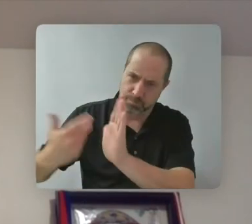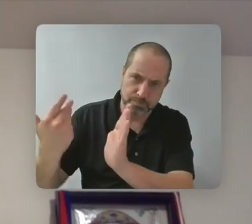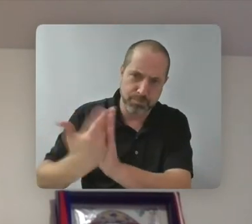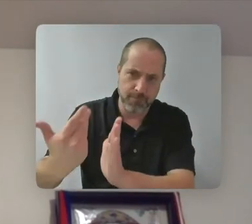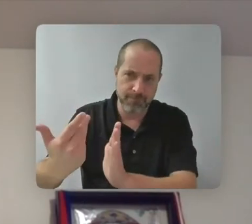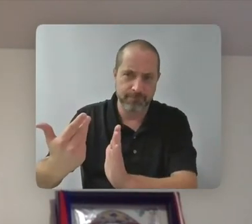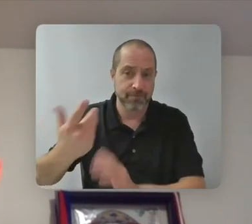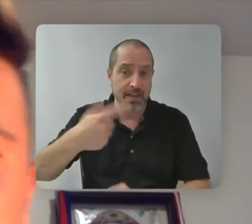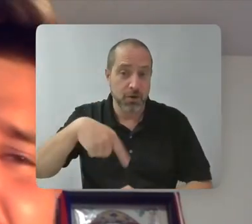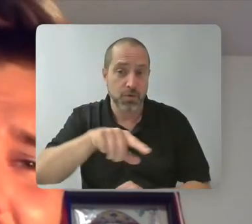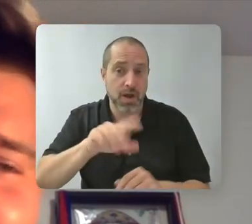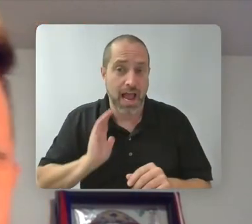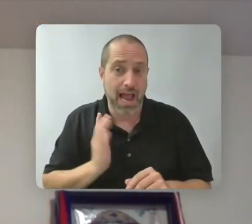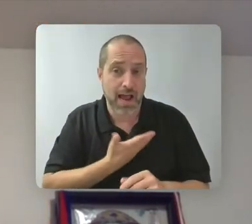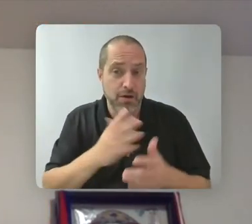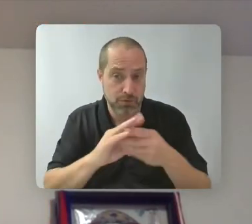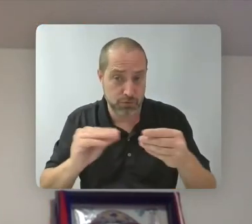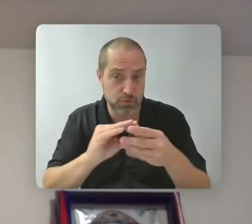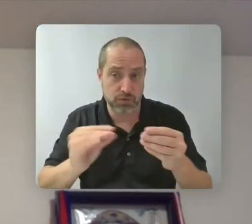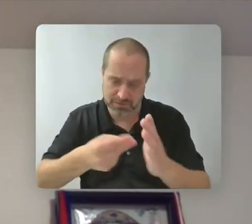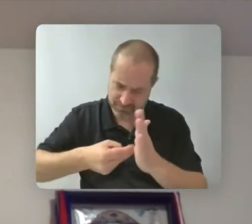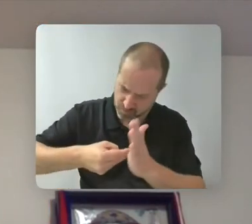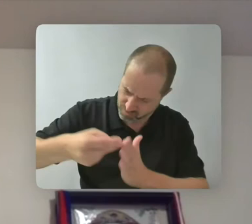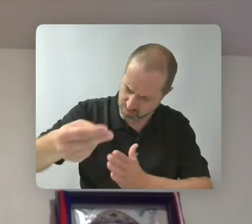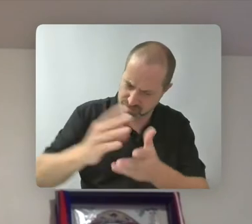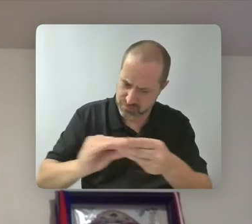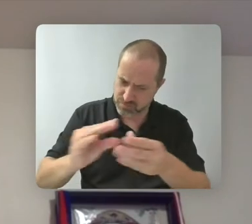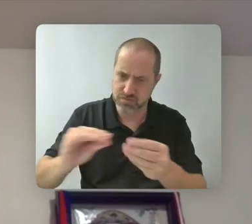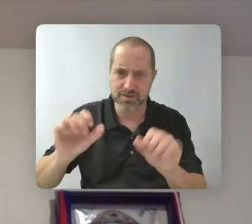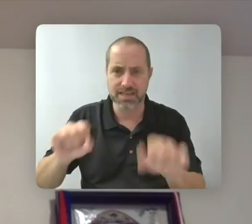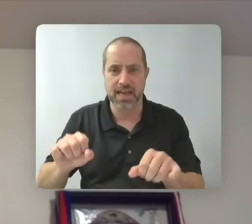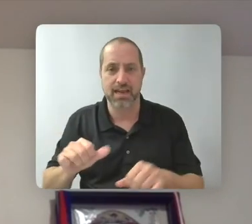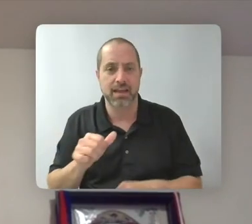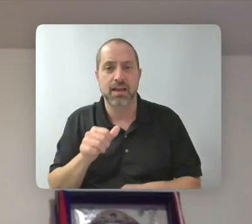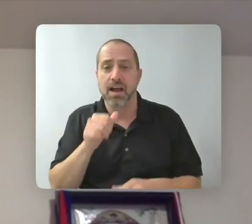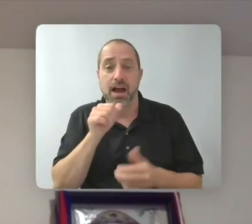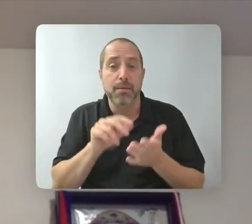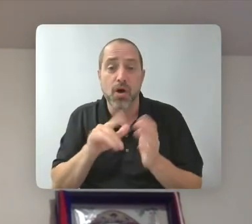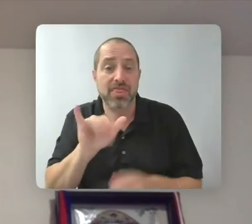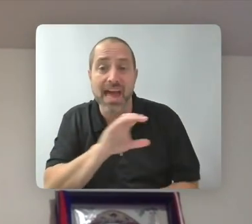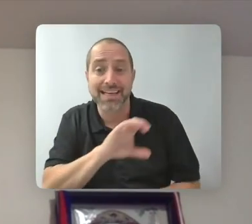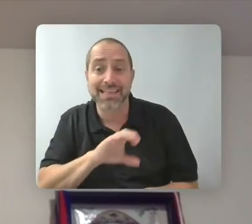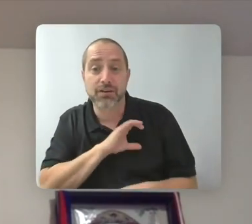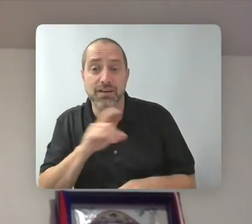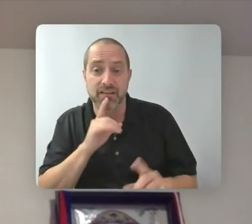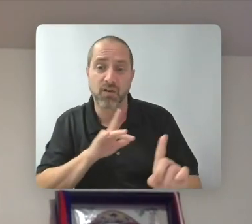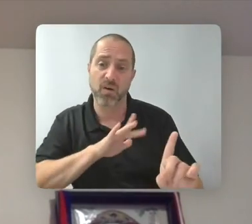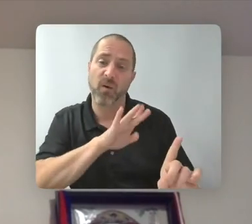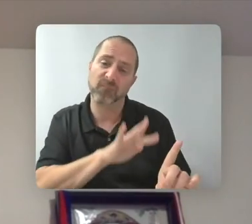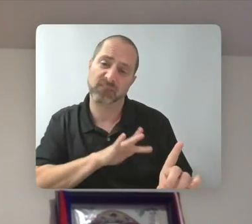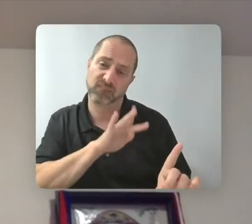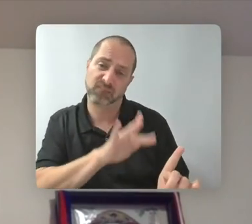not, I'm not the pity character. I'm, I'm, I'm much more than that. And I don't live my life like that. And I don't